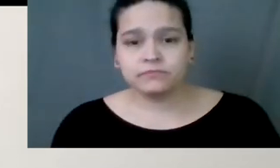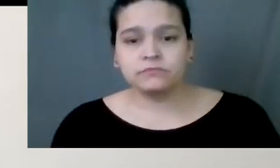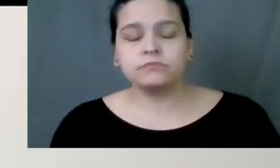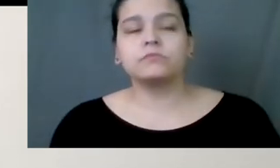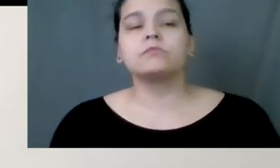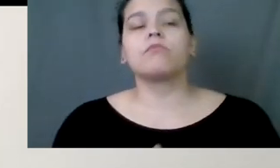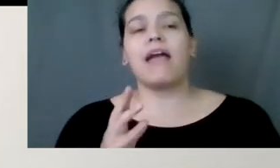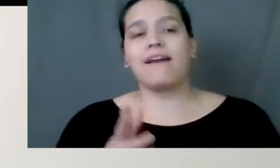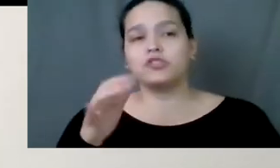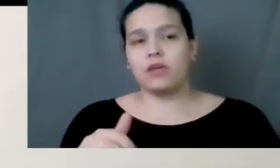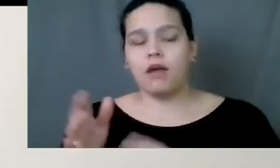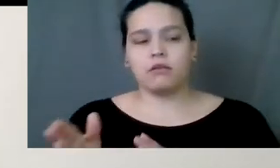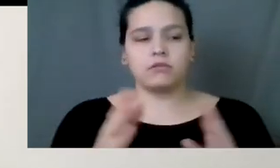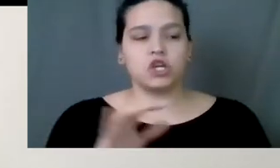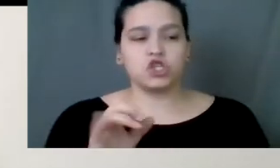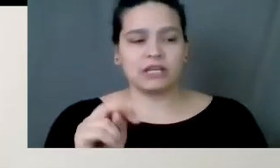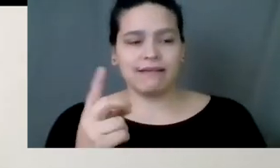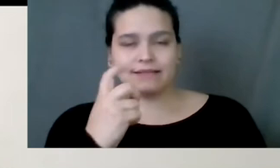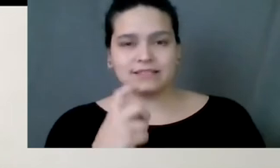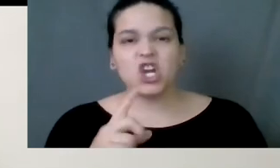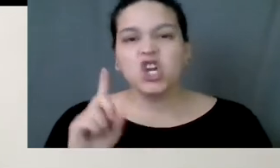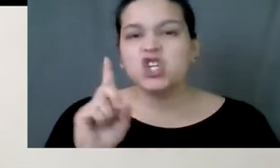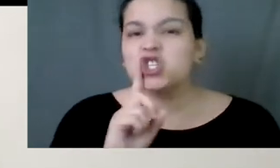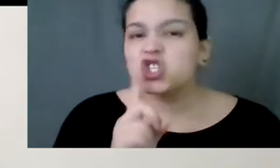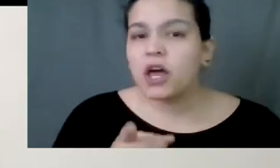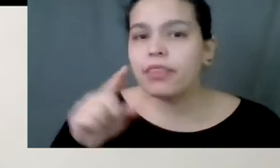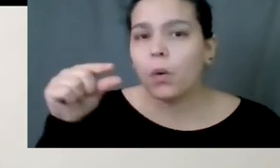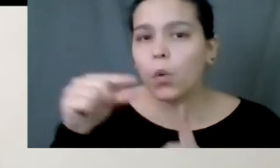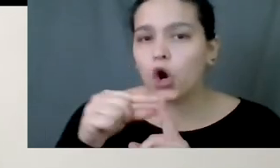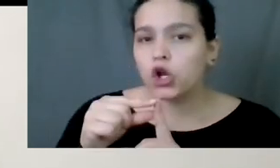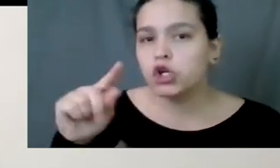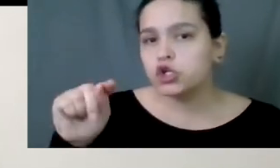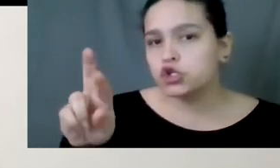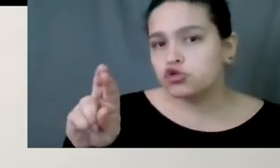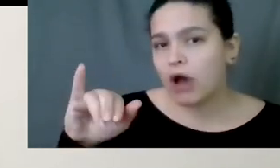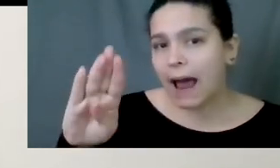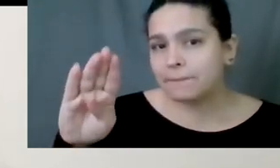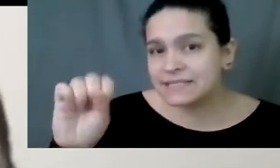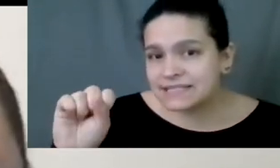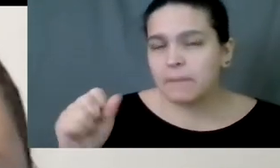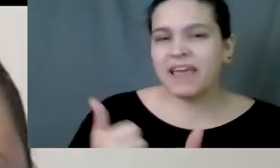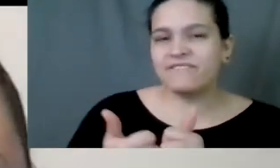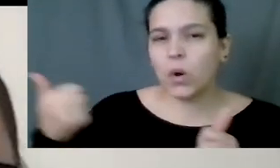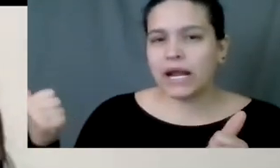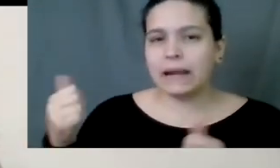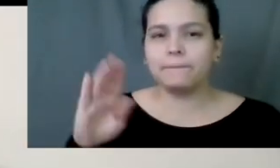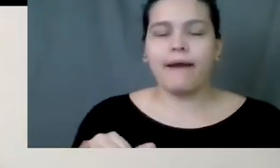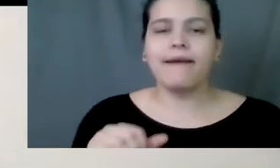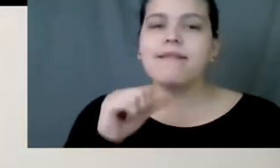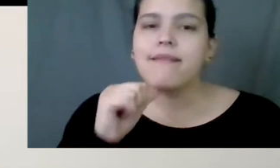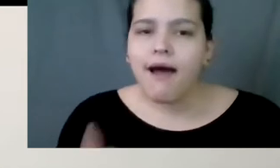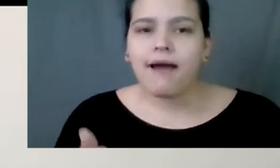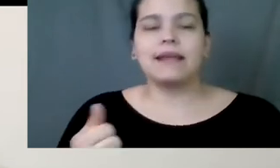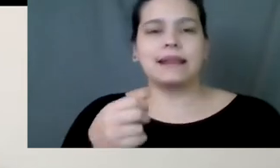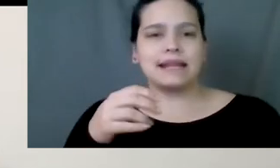following that from Jen is should the word tribes be avoided by non natives or is it a word